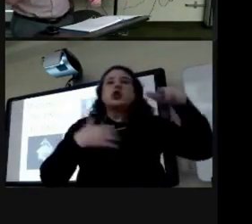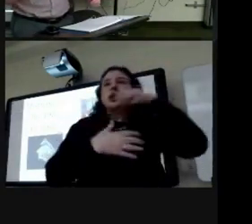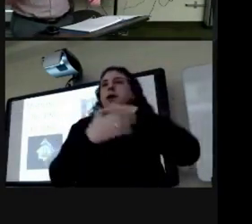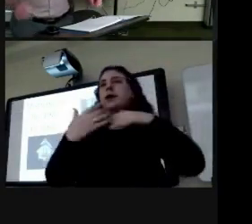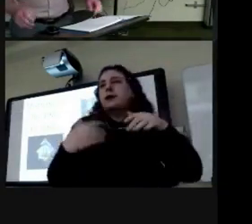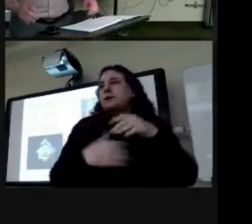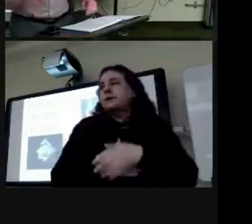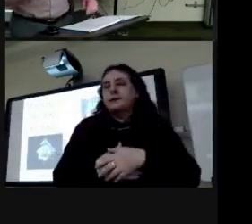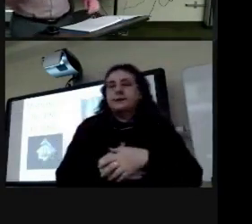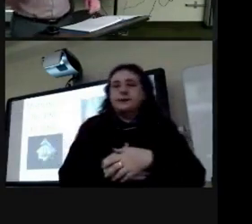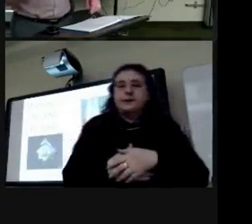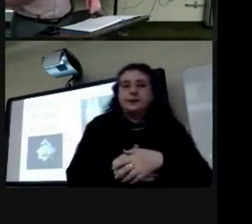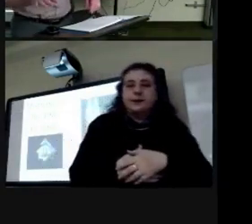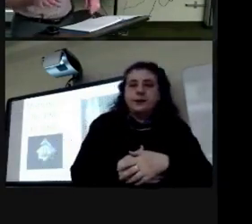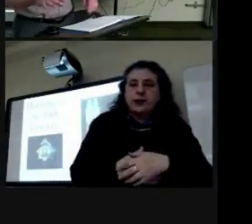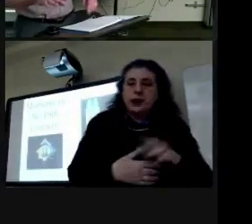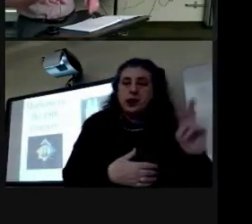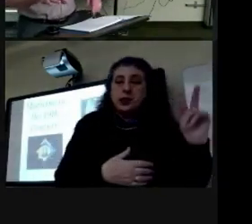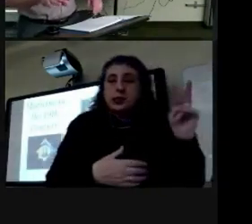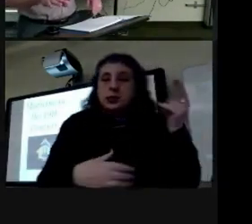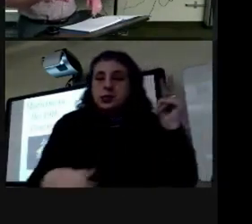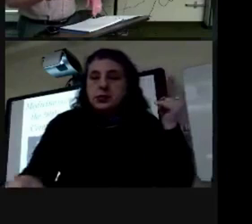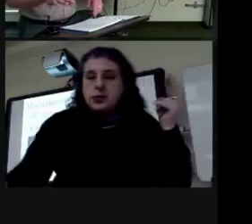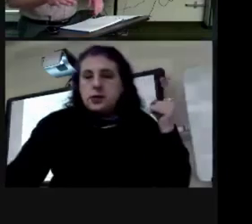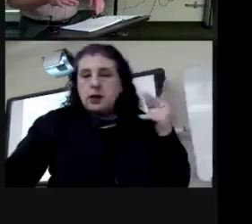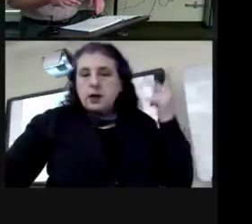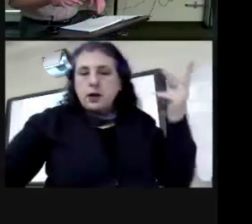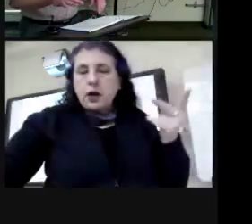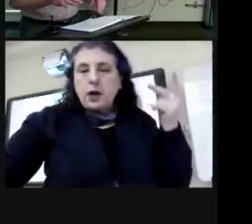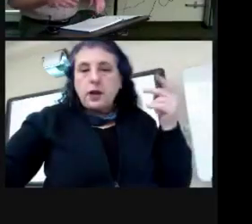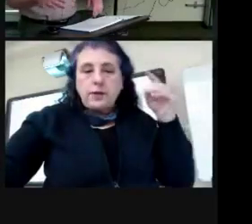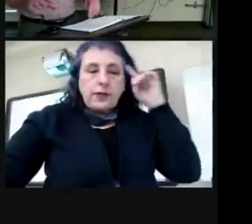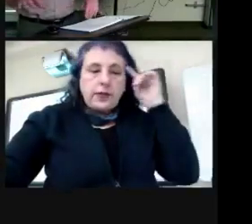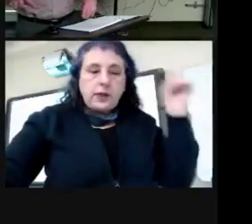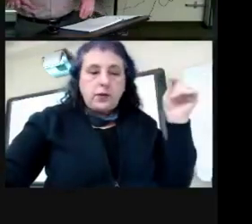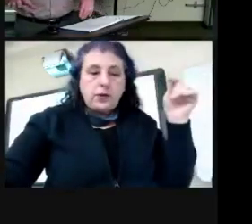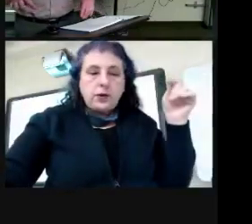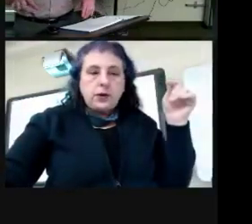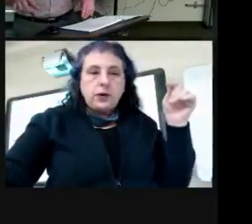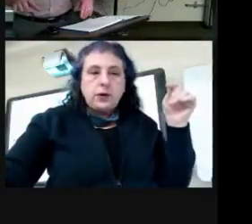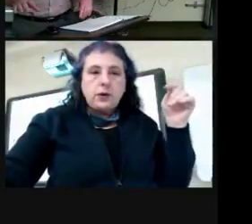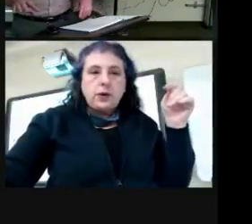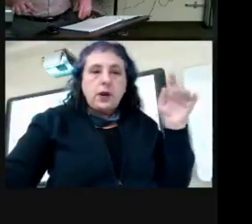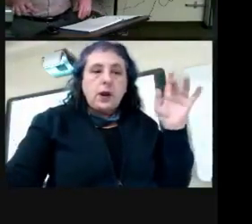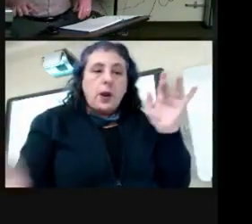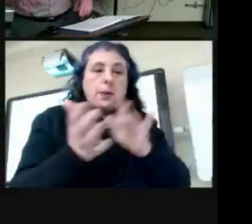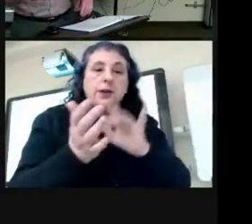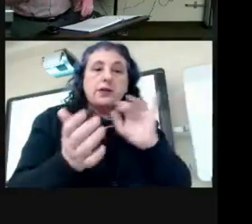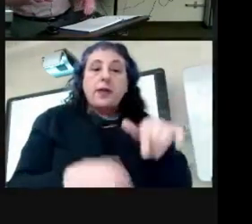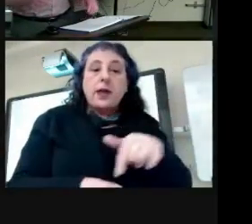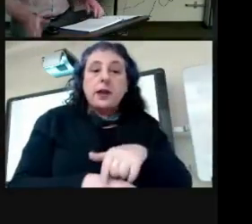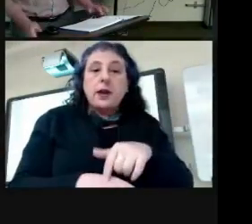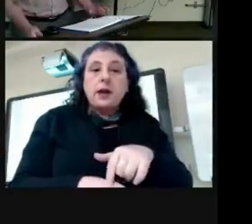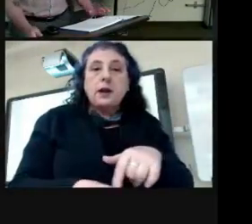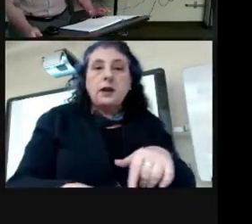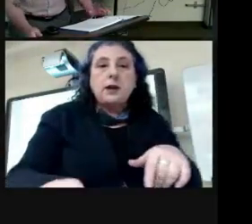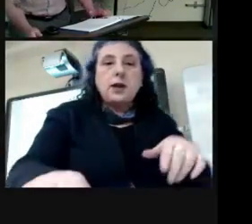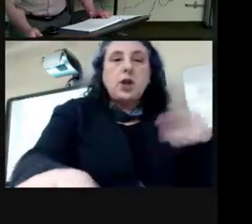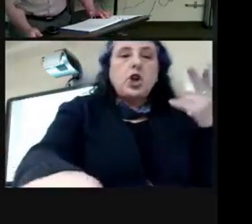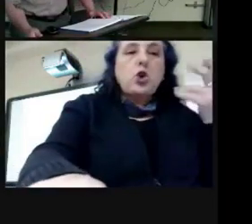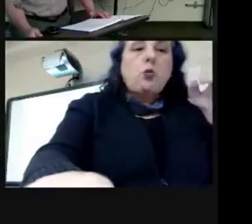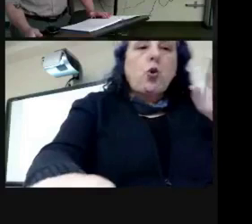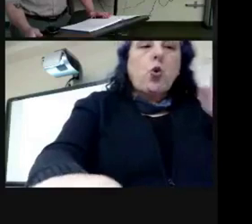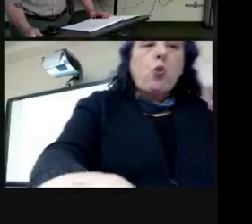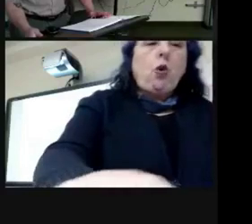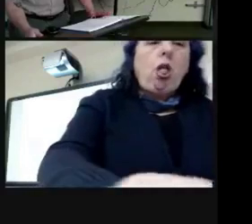so the second sort of theory that was underpinning medicine at the time was humoral theory